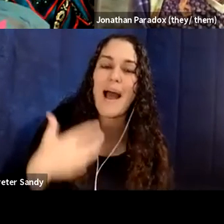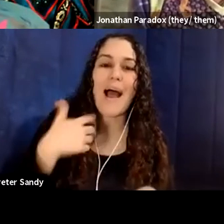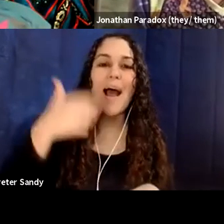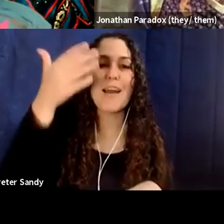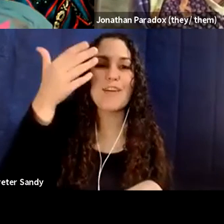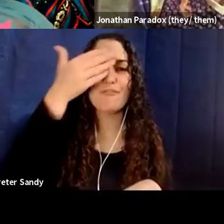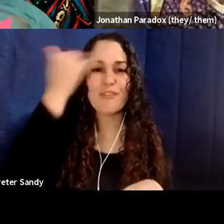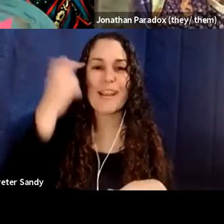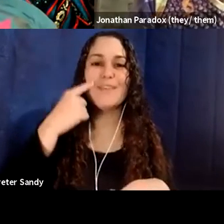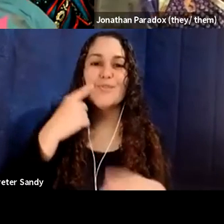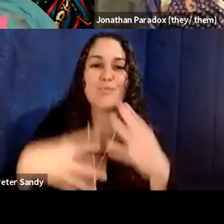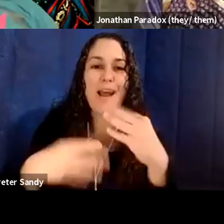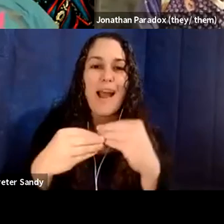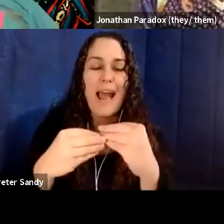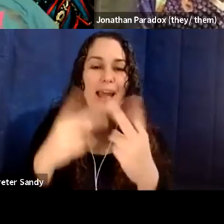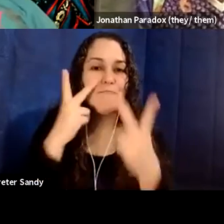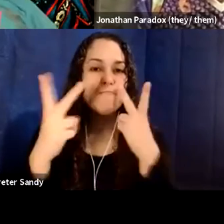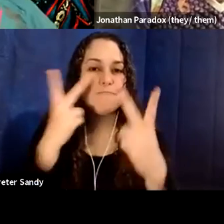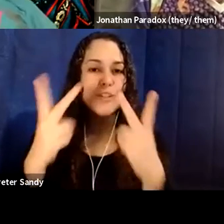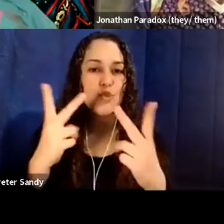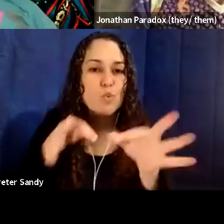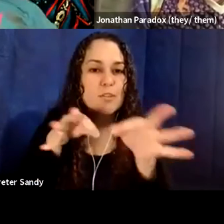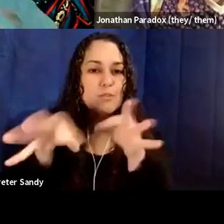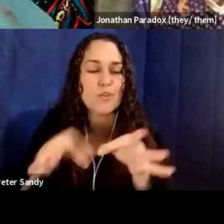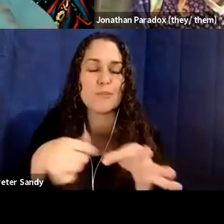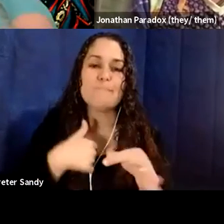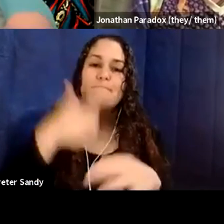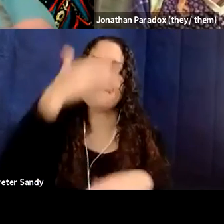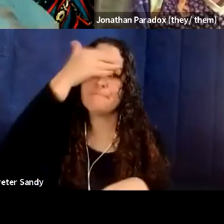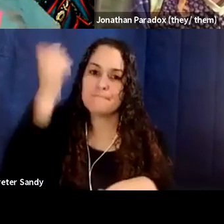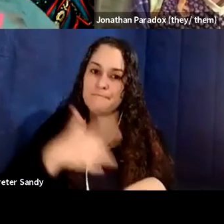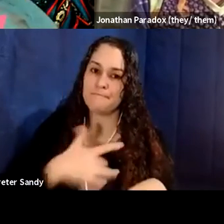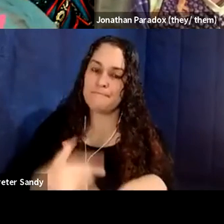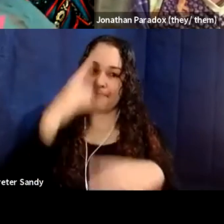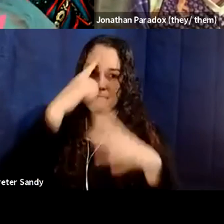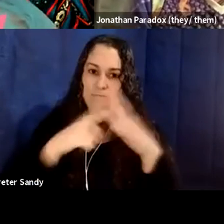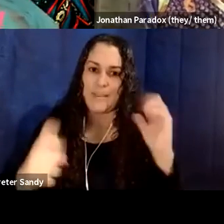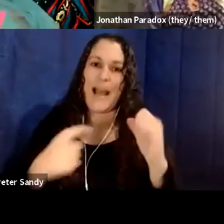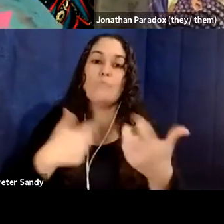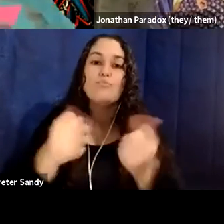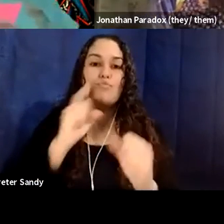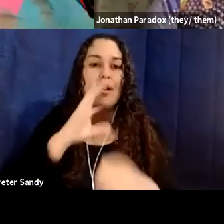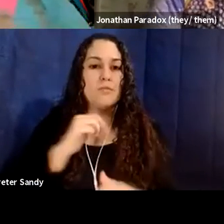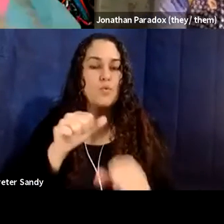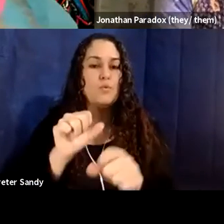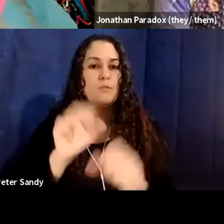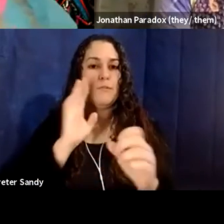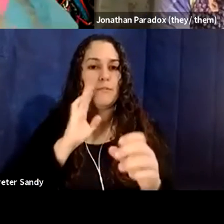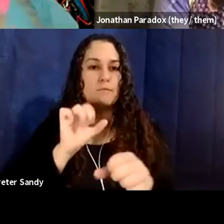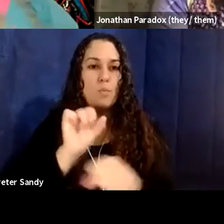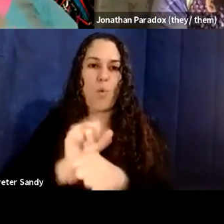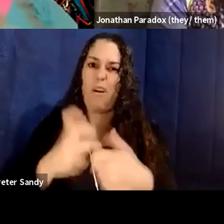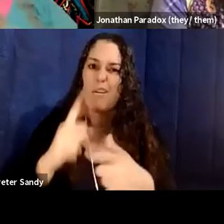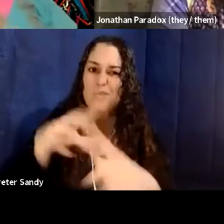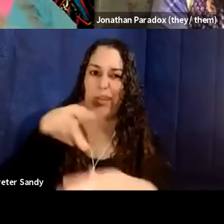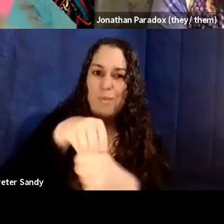description. I always forget to do it. I'm really working hard to make it a part of my regular routine. So I would like to